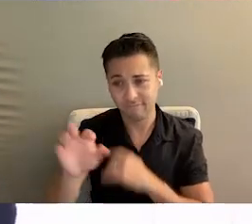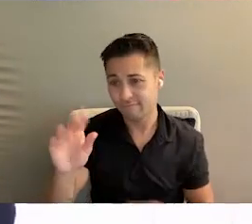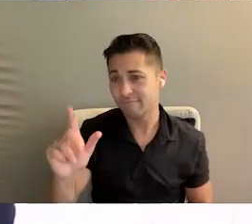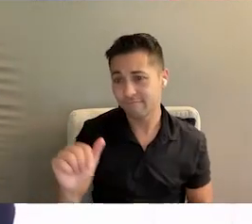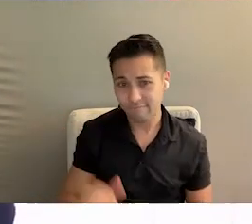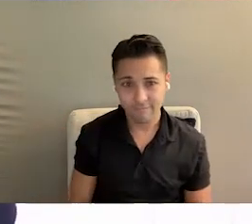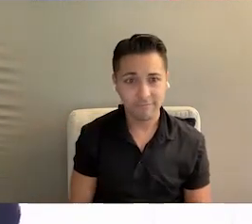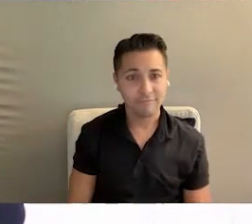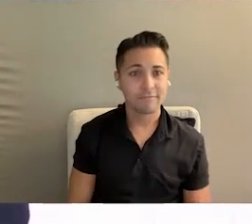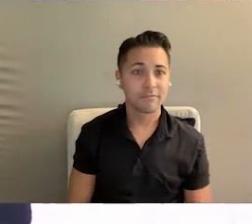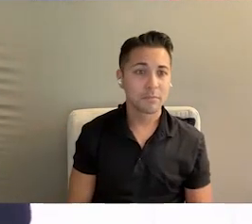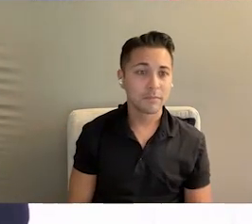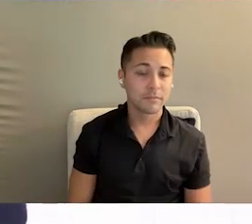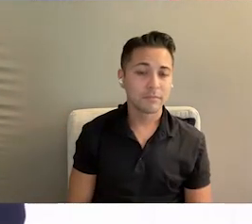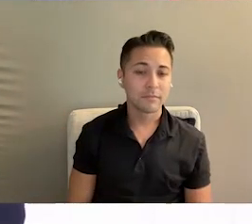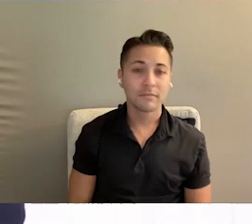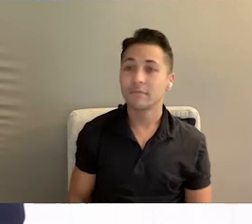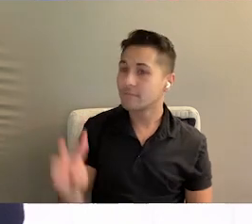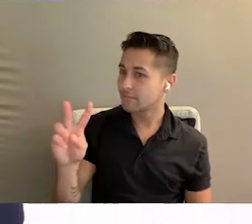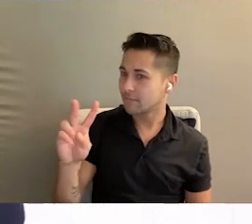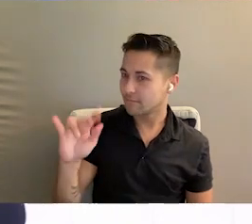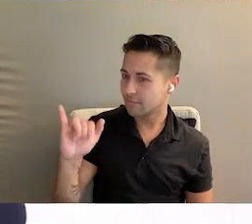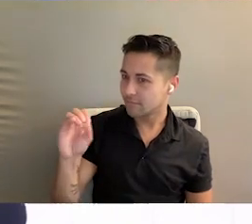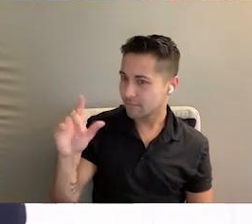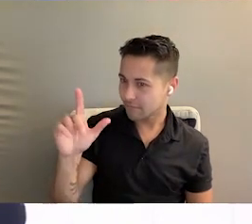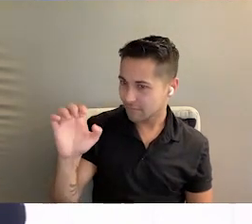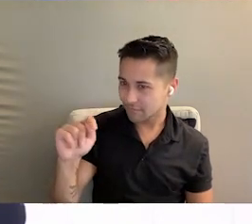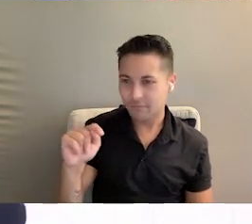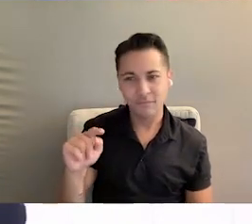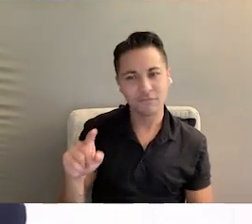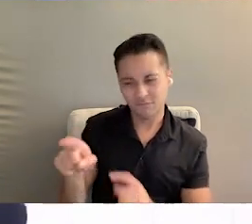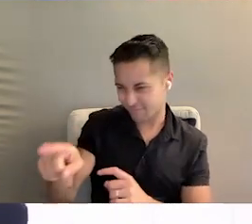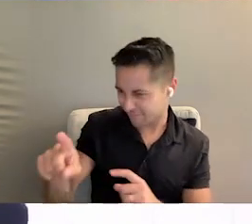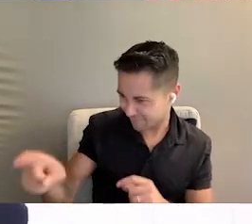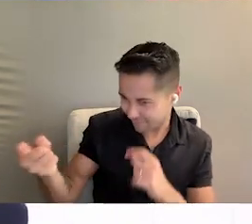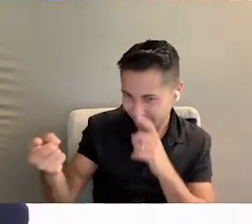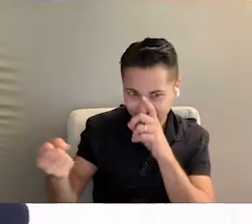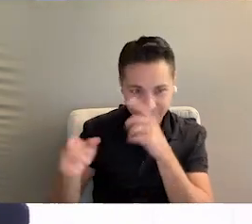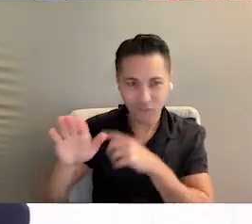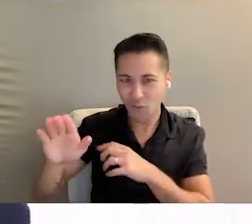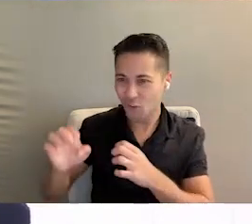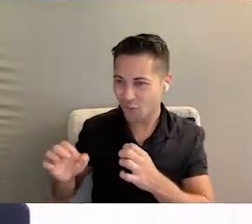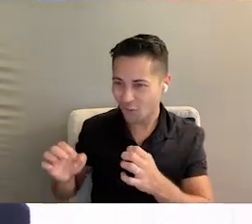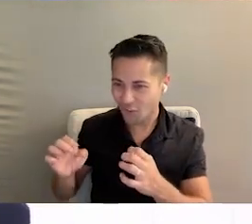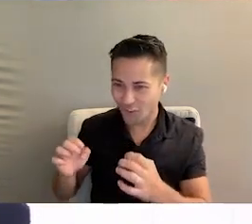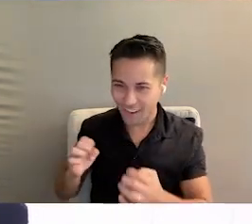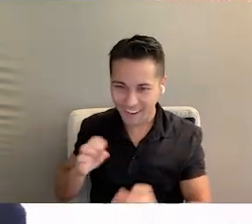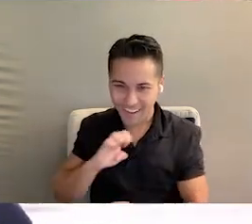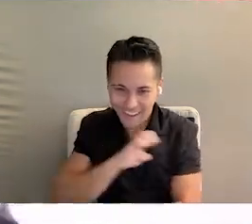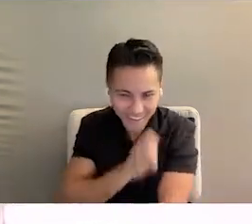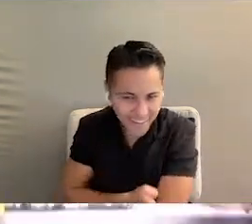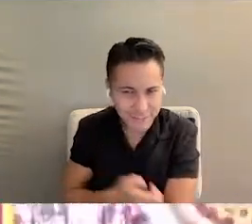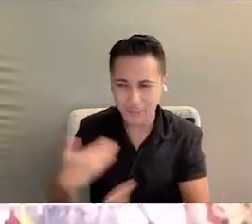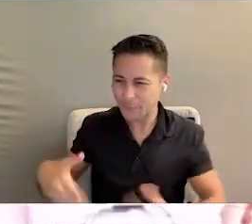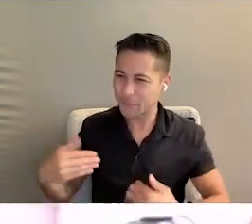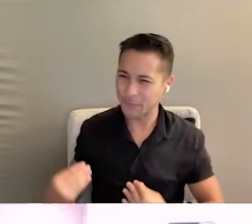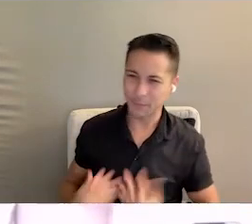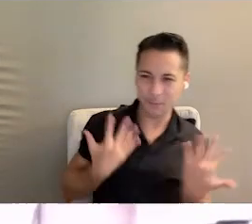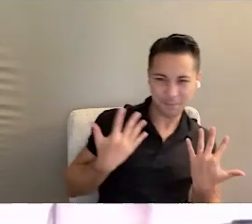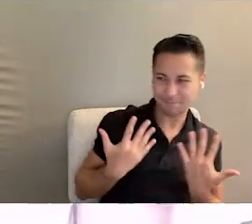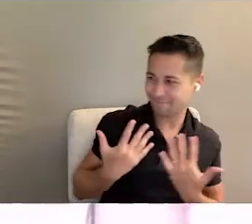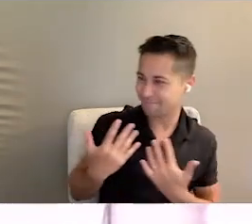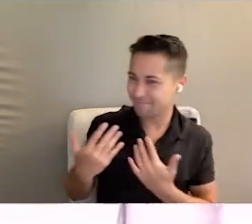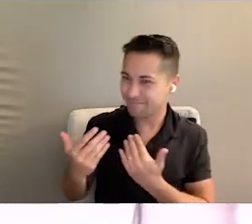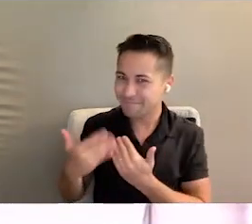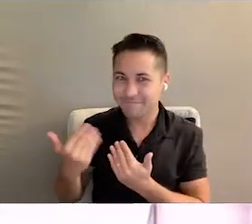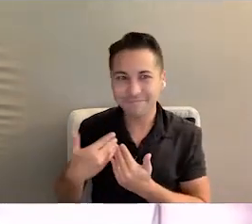the entire state. So, Violet, let's start with you, my friend. Your energy is contagious. I love this